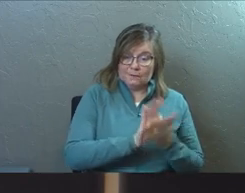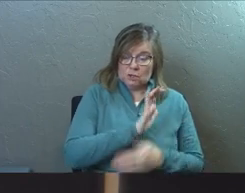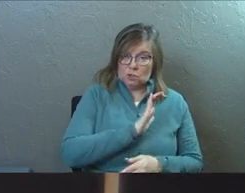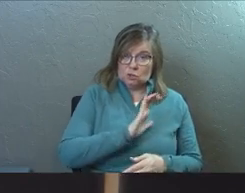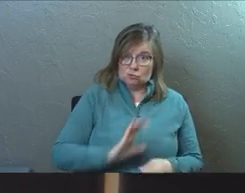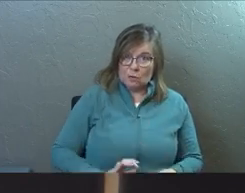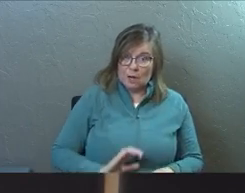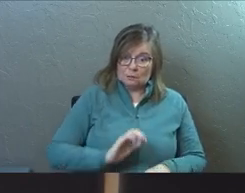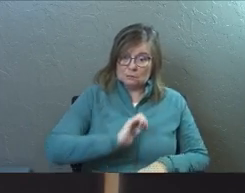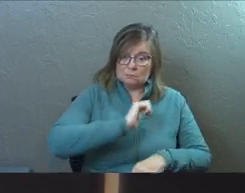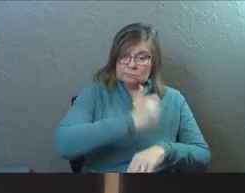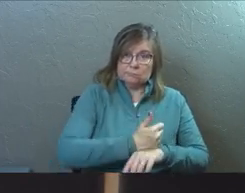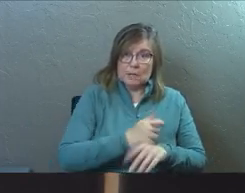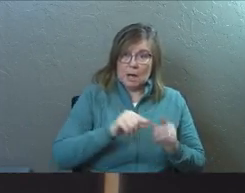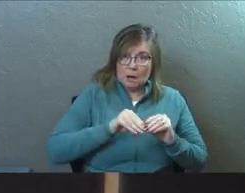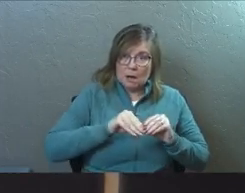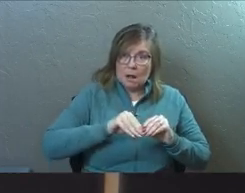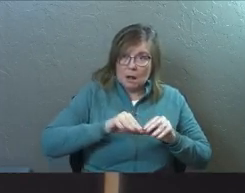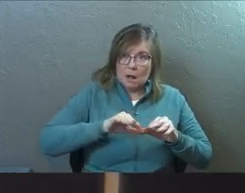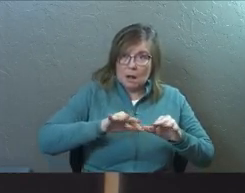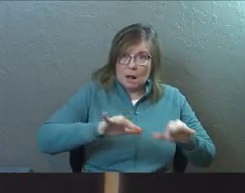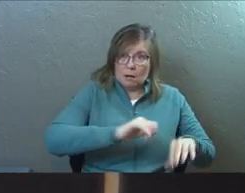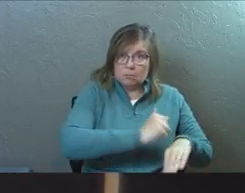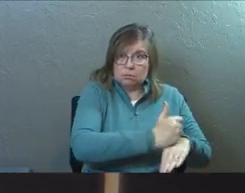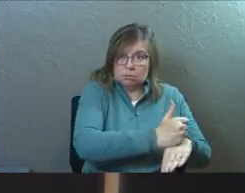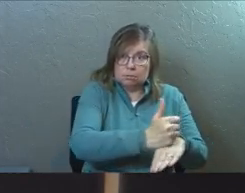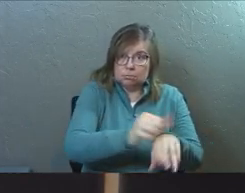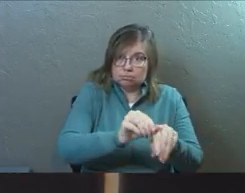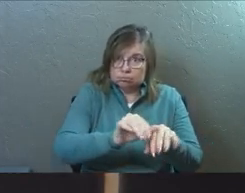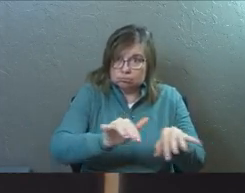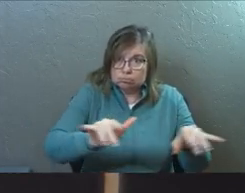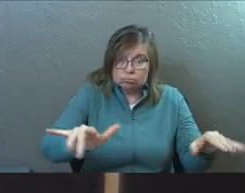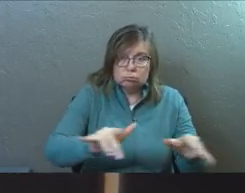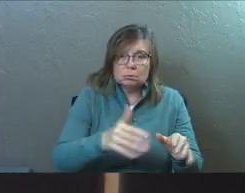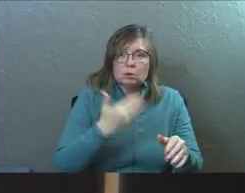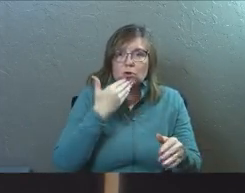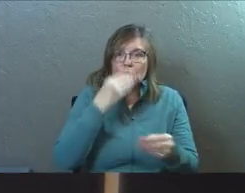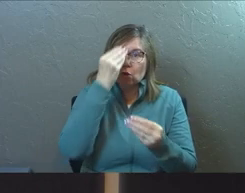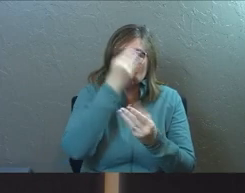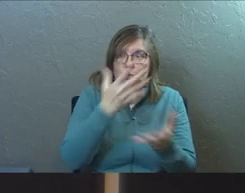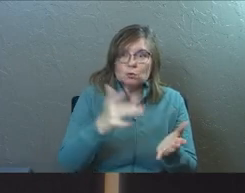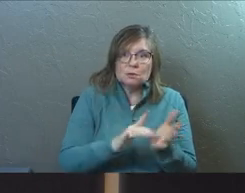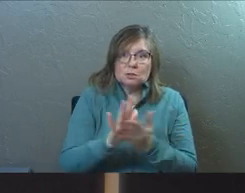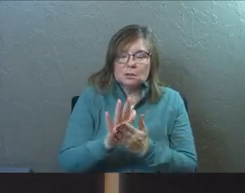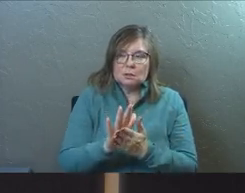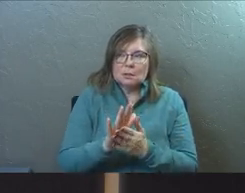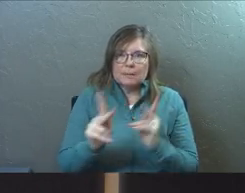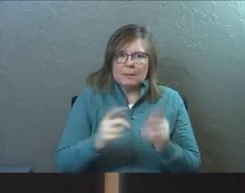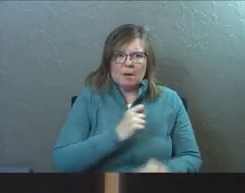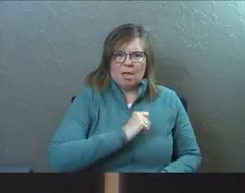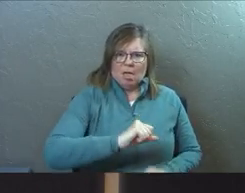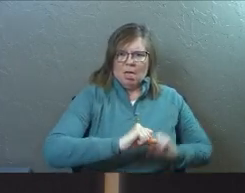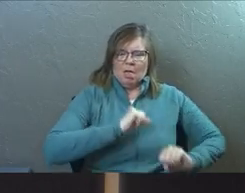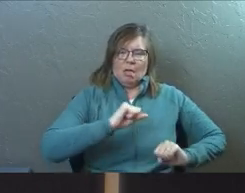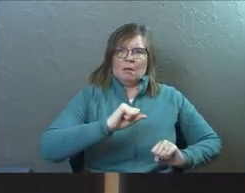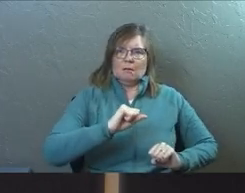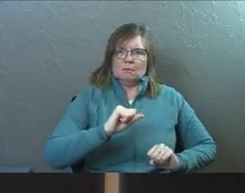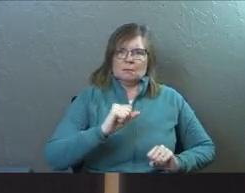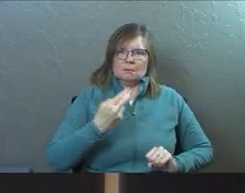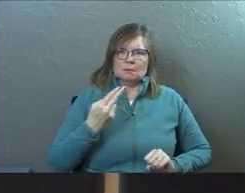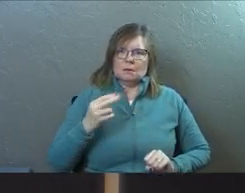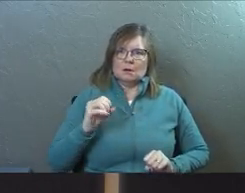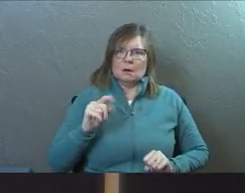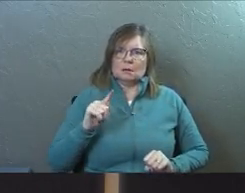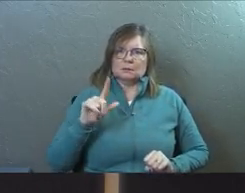began and they started to spread the good news of Jesus, there was a very hostile environment that they were being